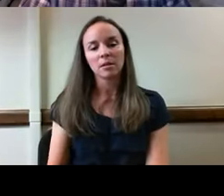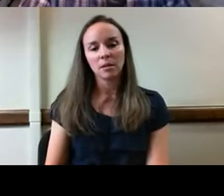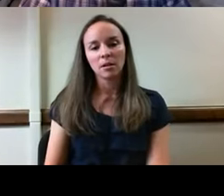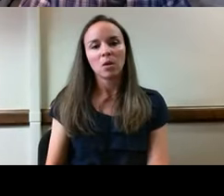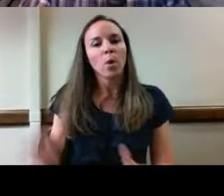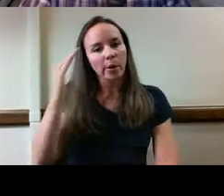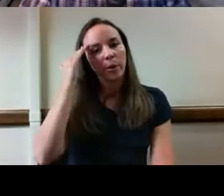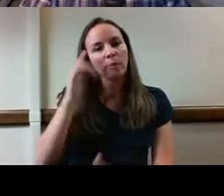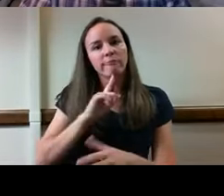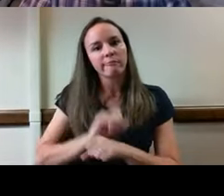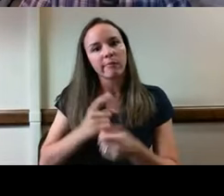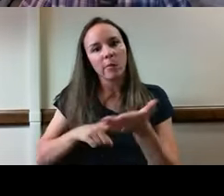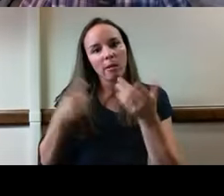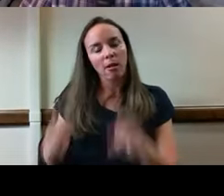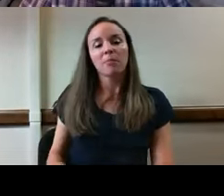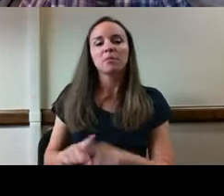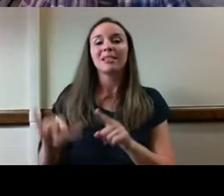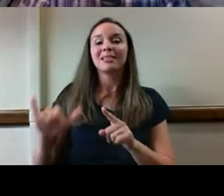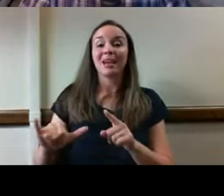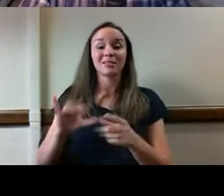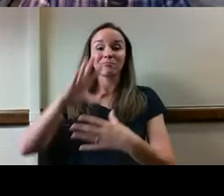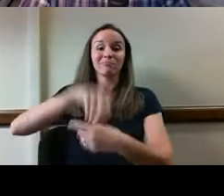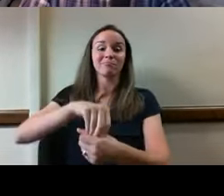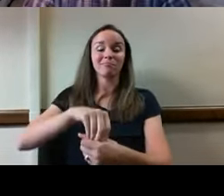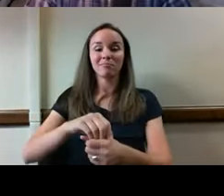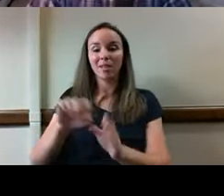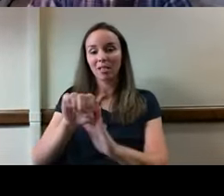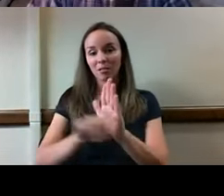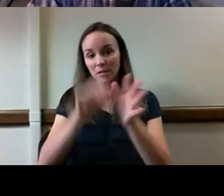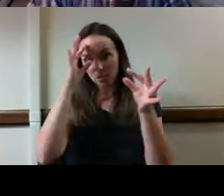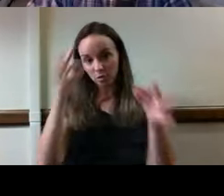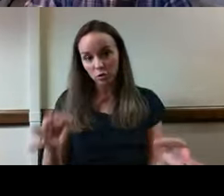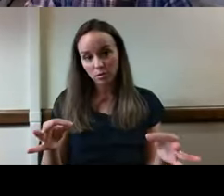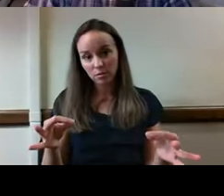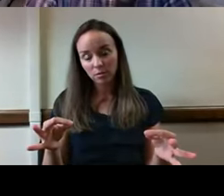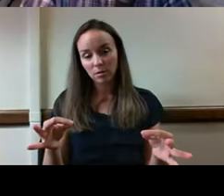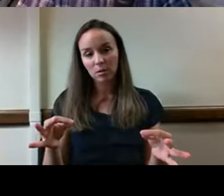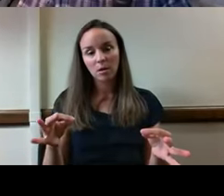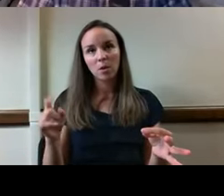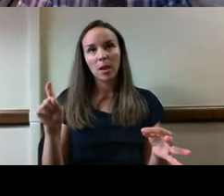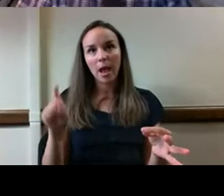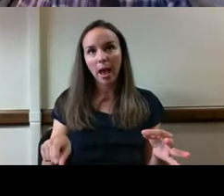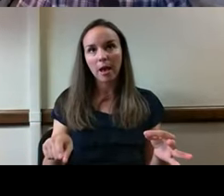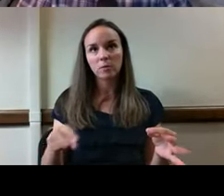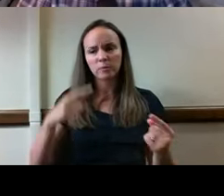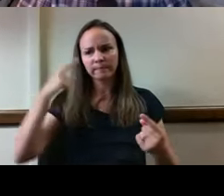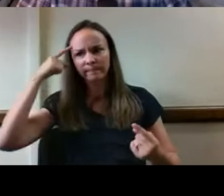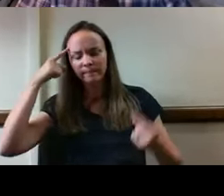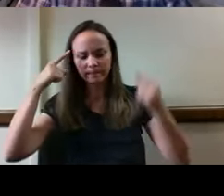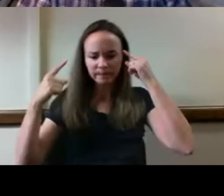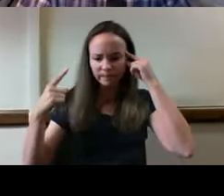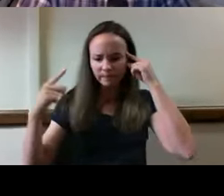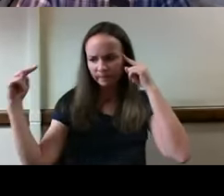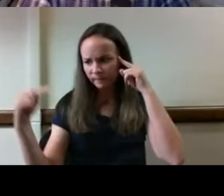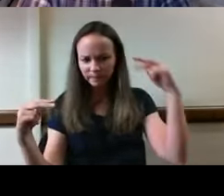This is the nature of ethical decisions. We have to argue them one side or the other and